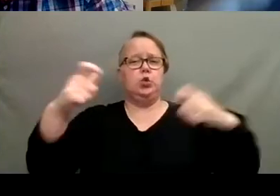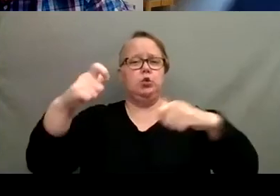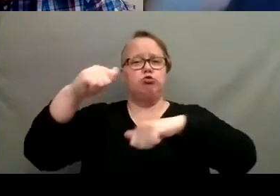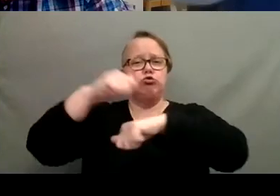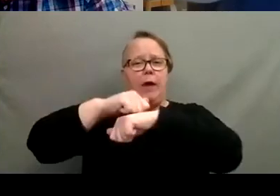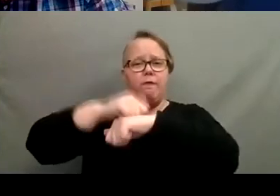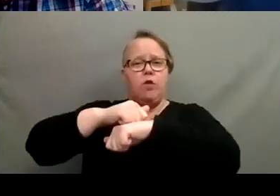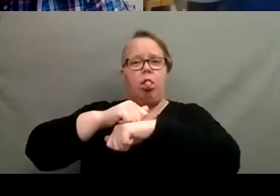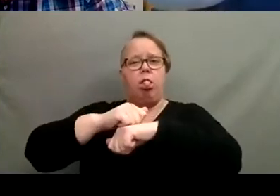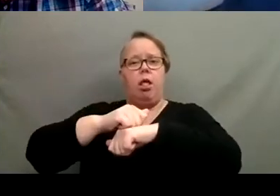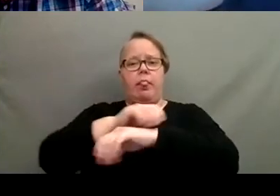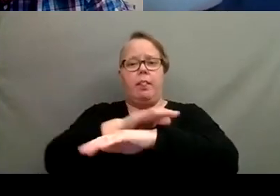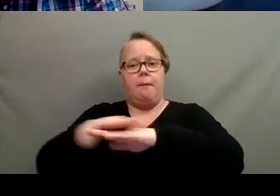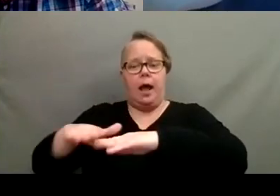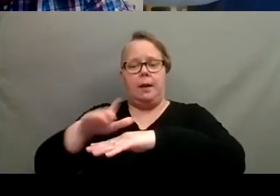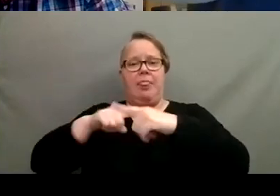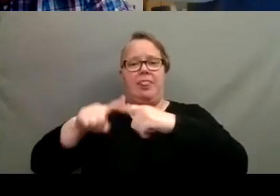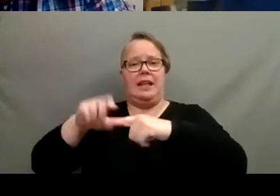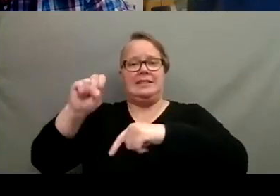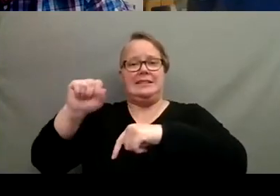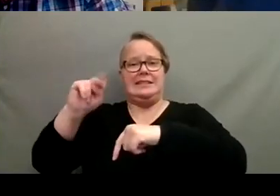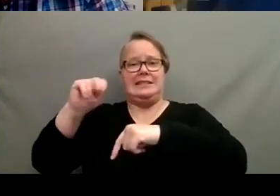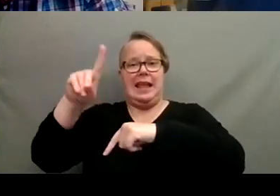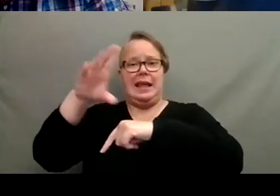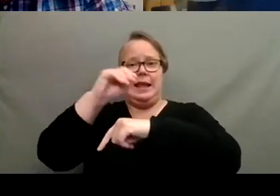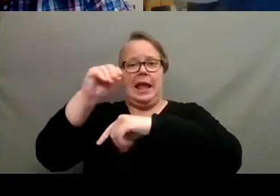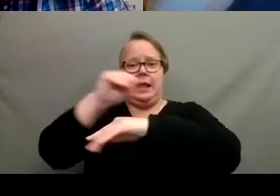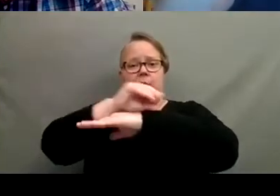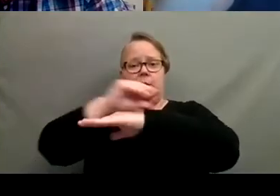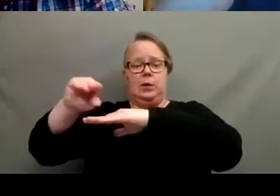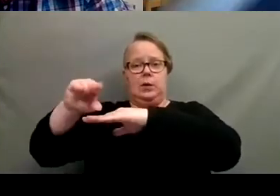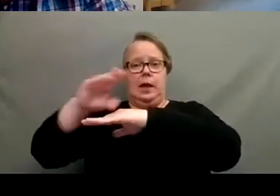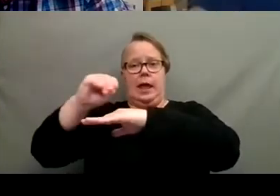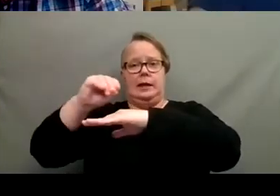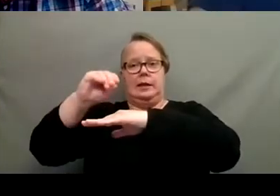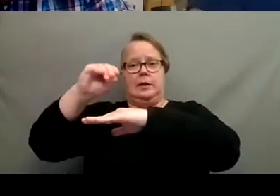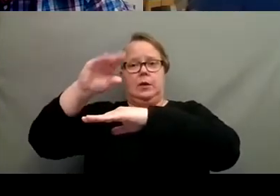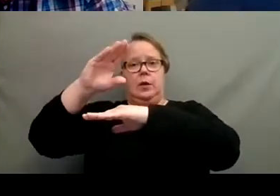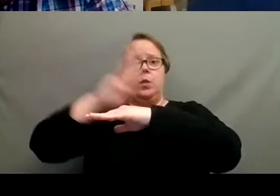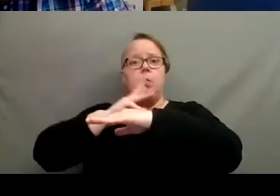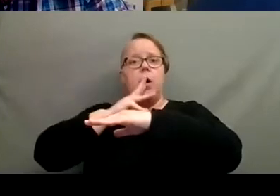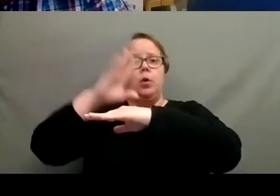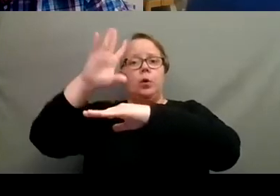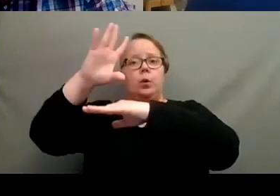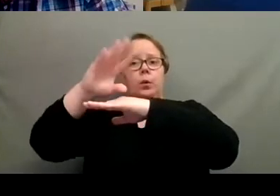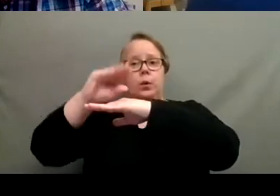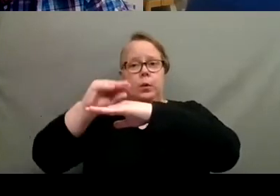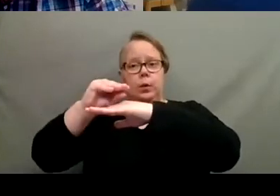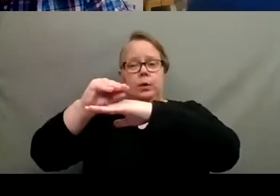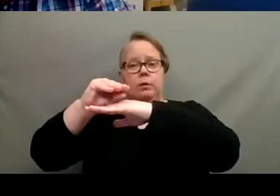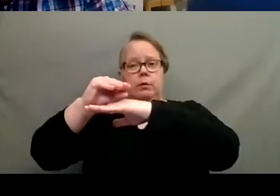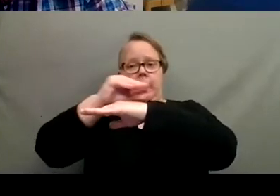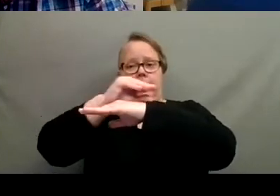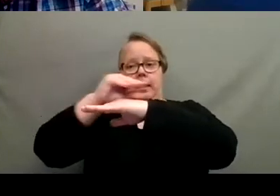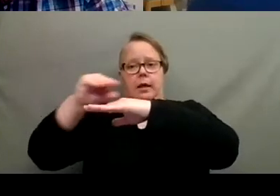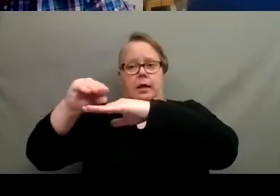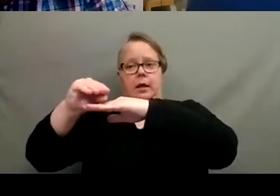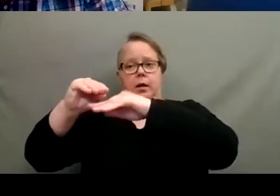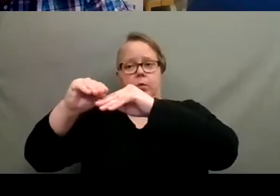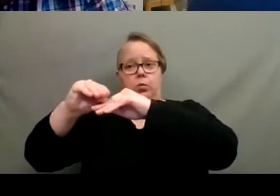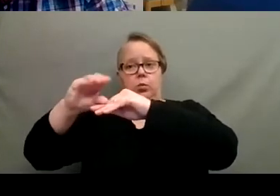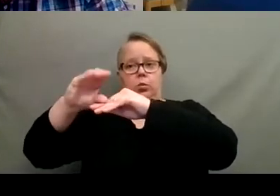on top. he just showed how the sand column filled with water and saturated before it moved down into that gravel layer. So that's,